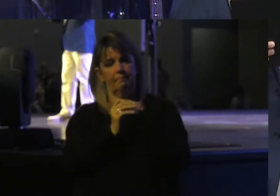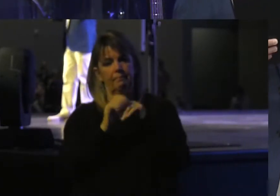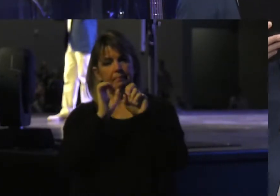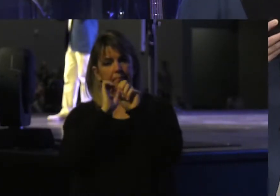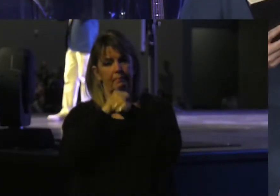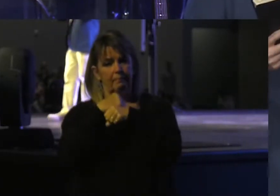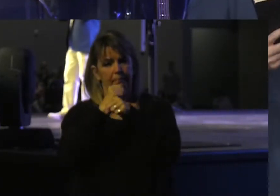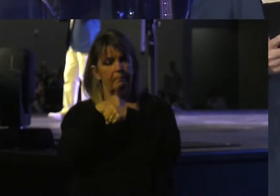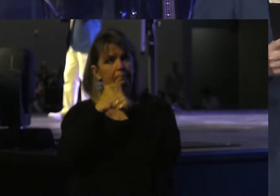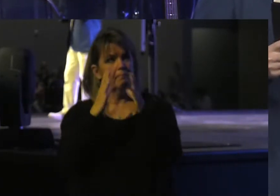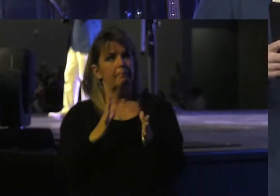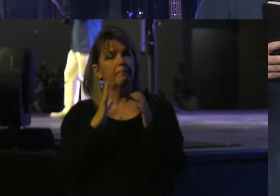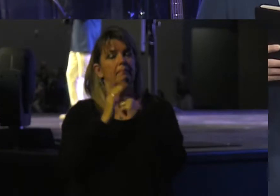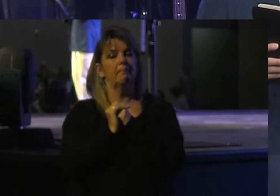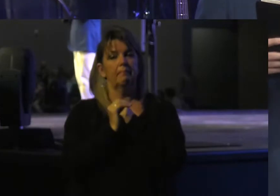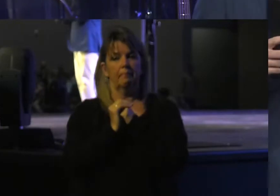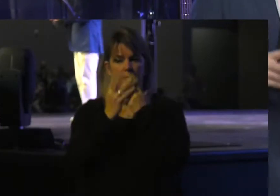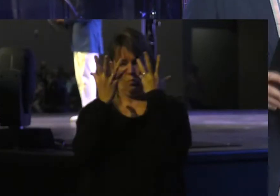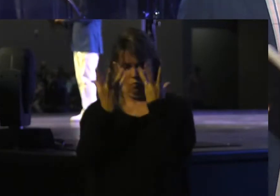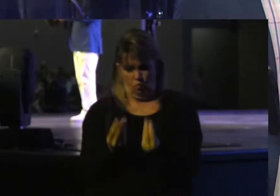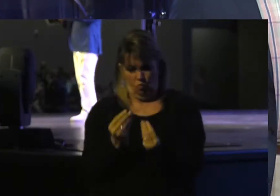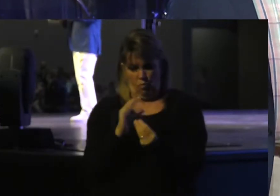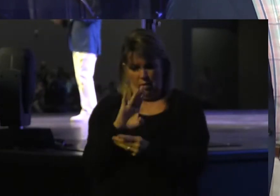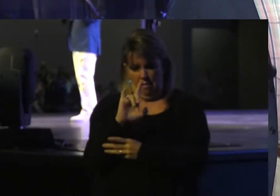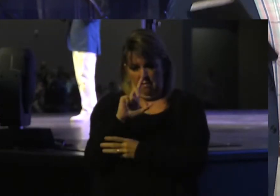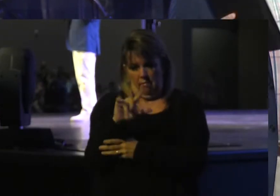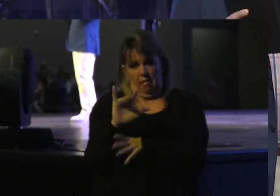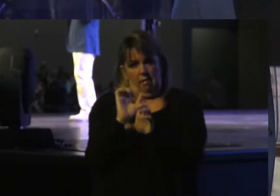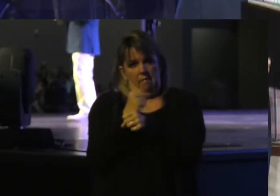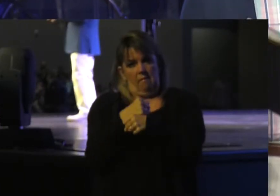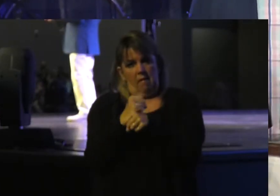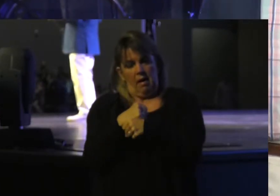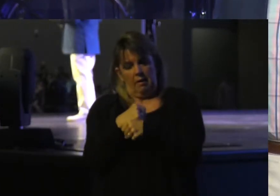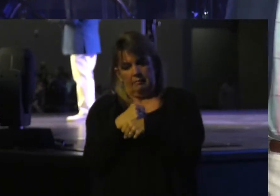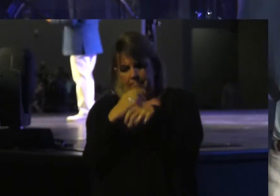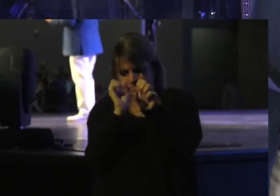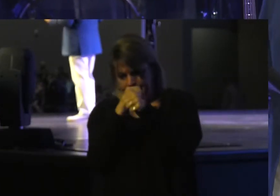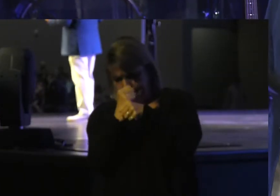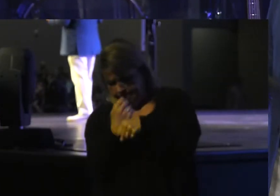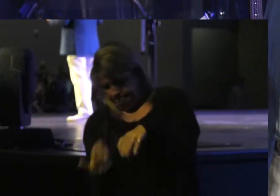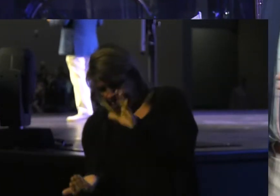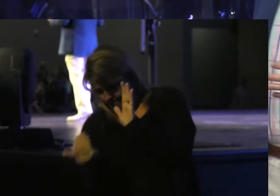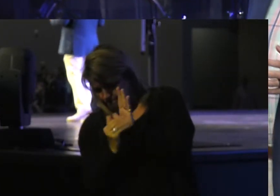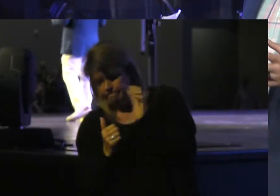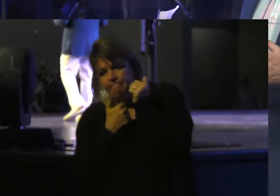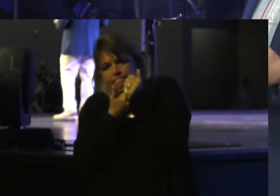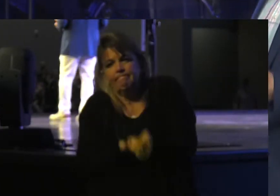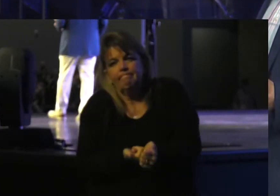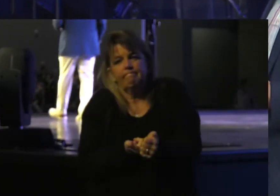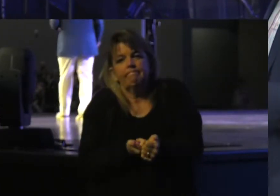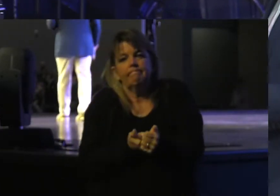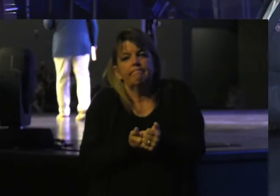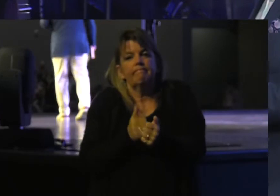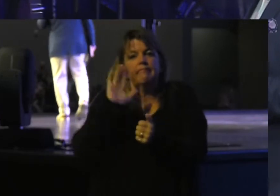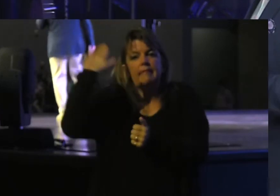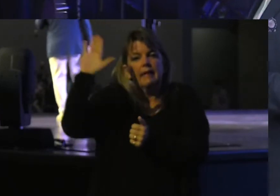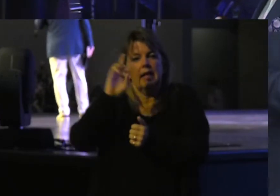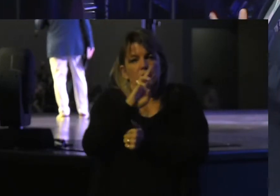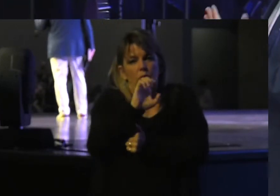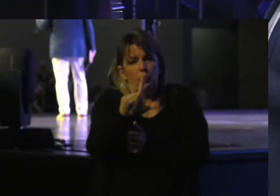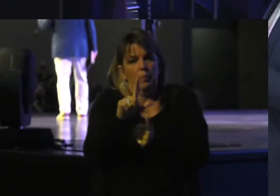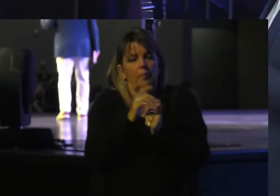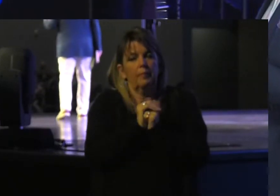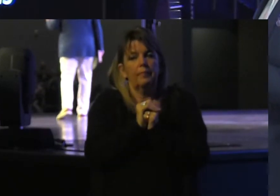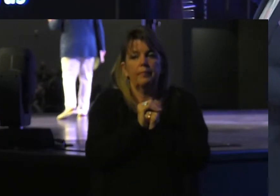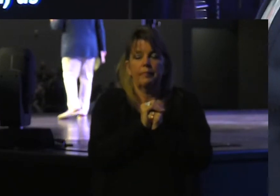take an unformed lump of wet clay, and forming it and reforming it according to his will. The metaphor